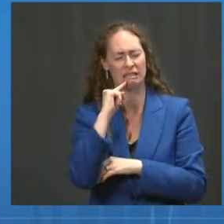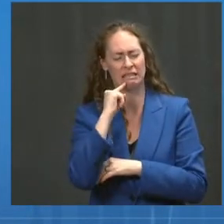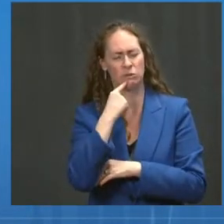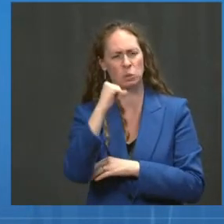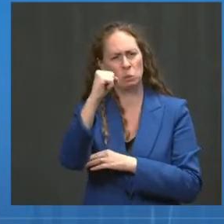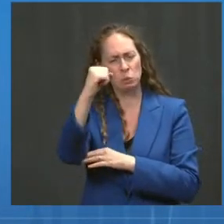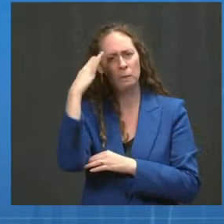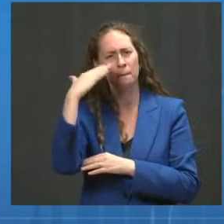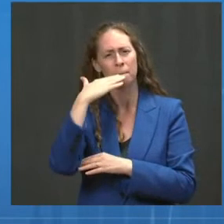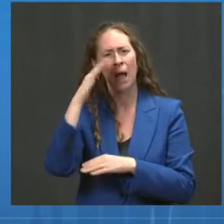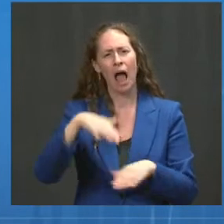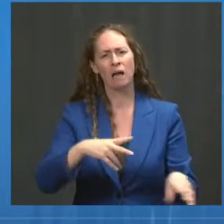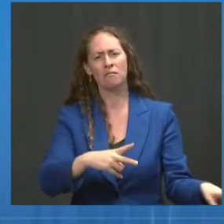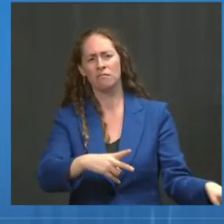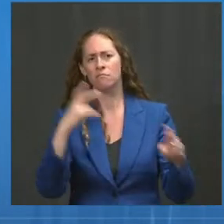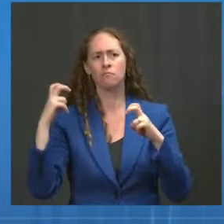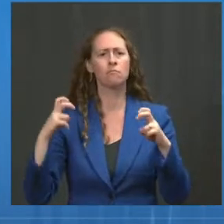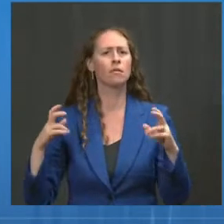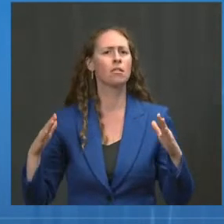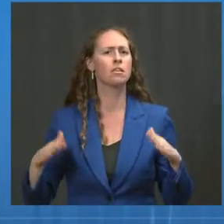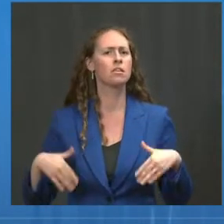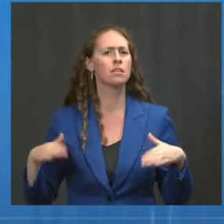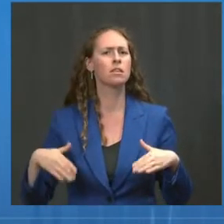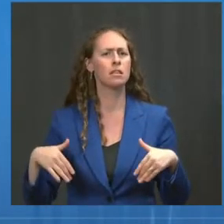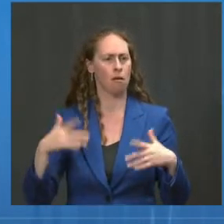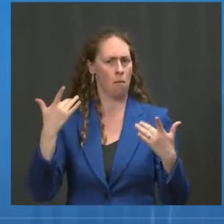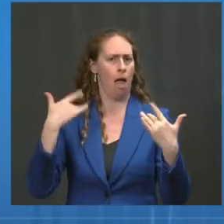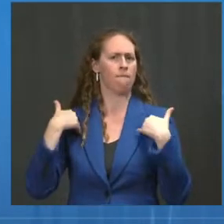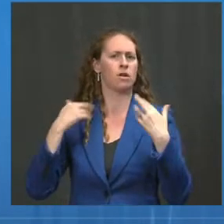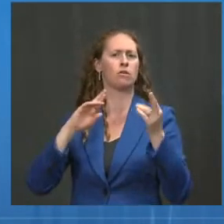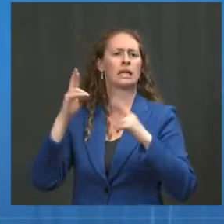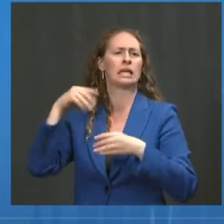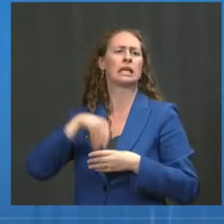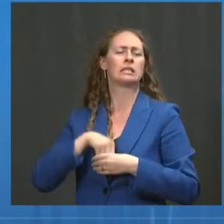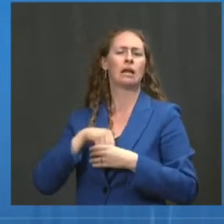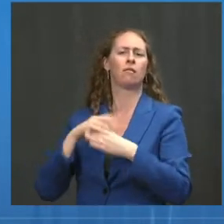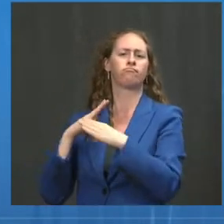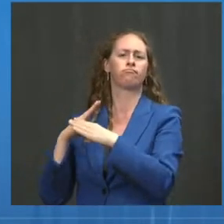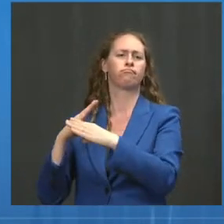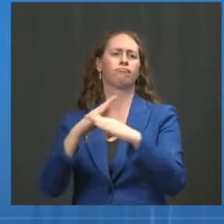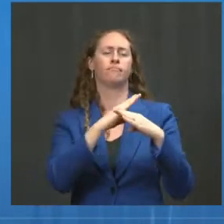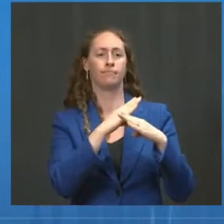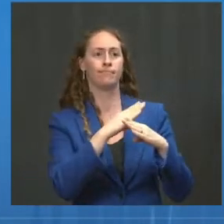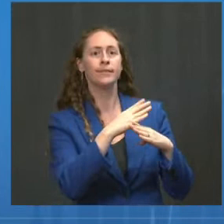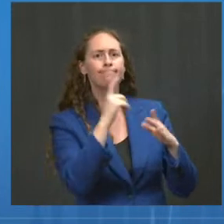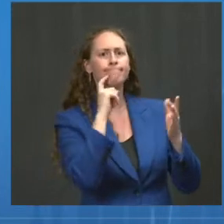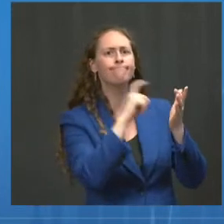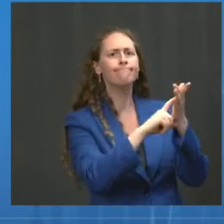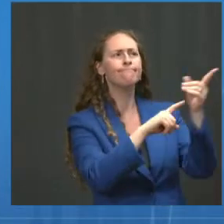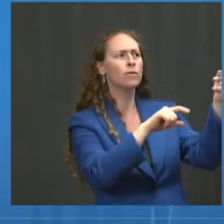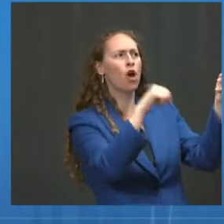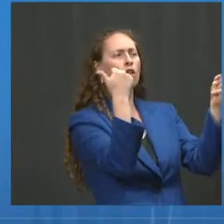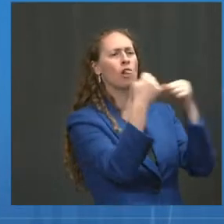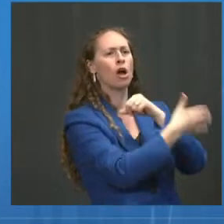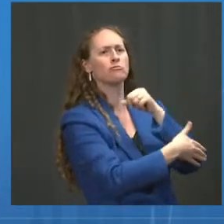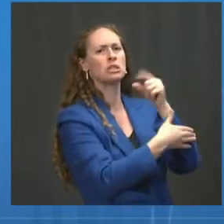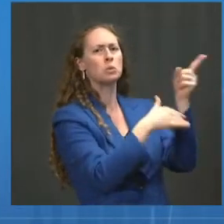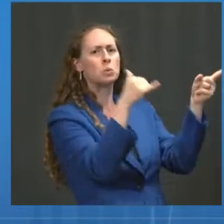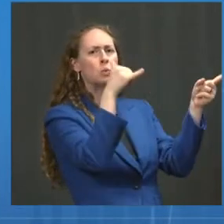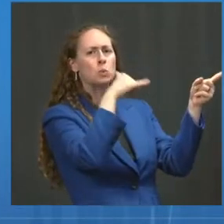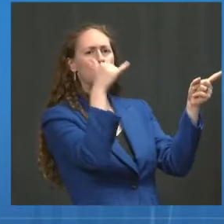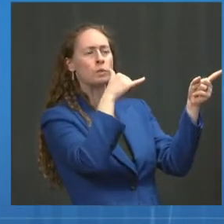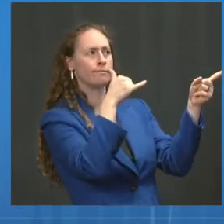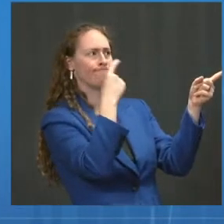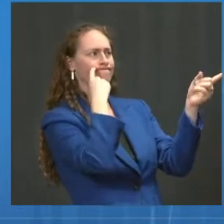That's remaining relatively stable, but we're looking at other countries and as we do so, we're seeing worsening outcomes in other countries. And in the